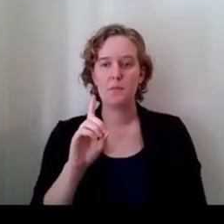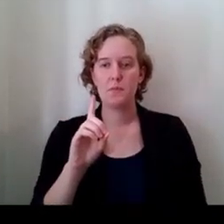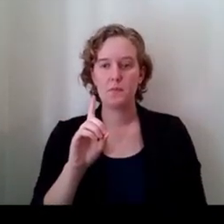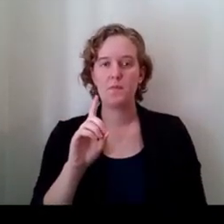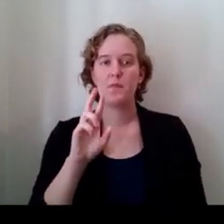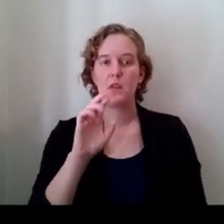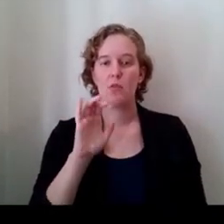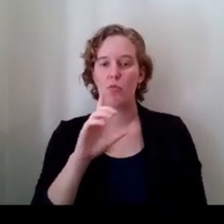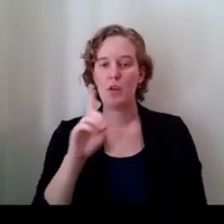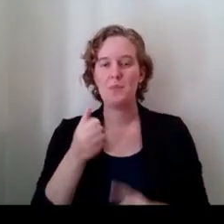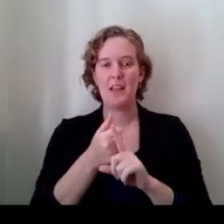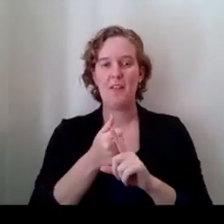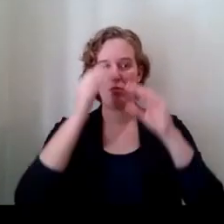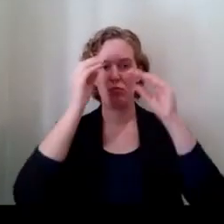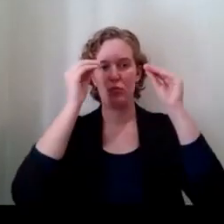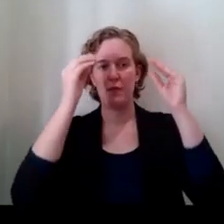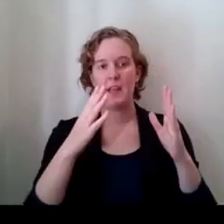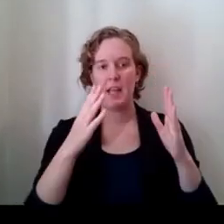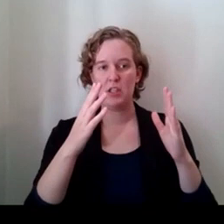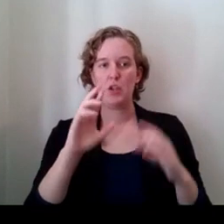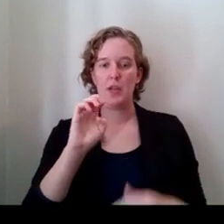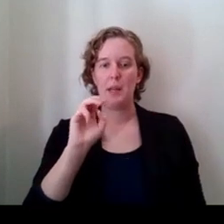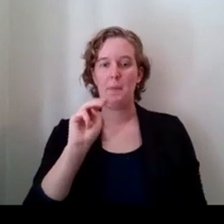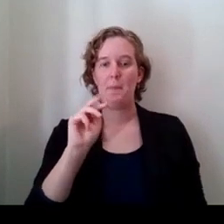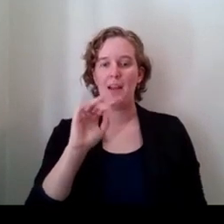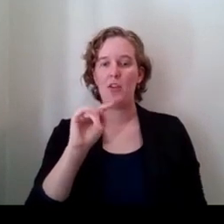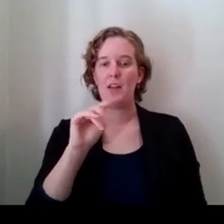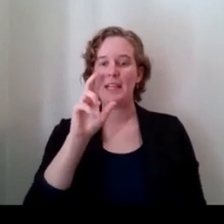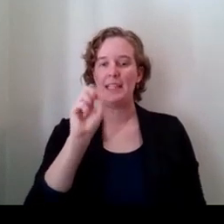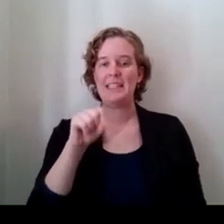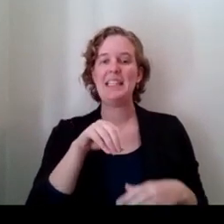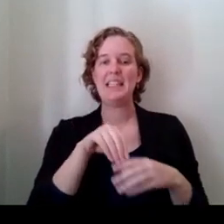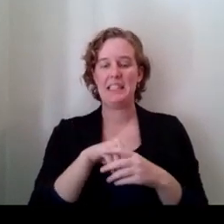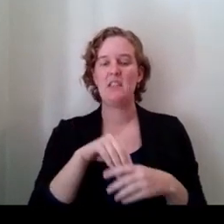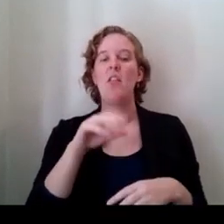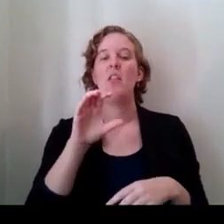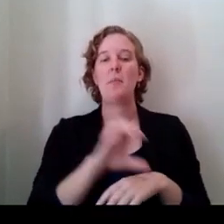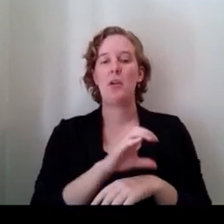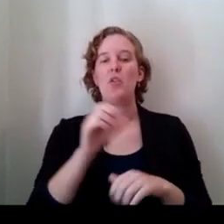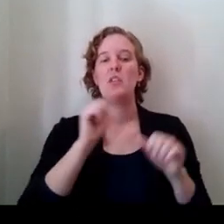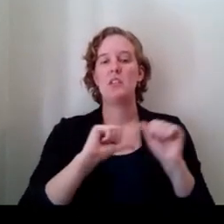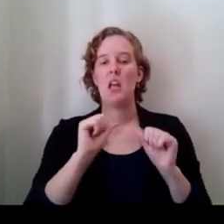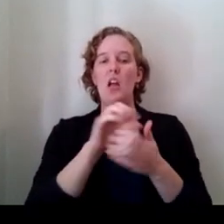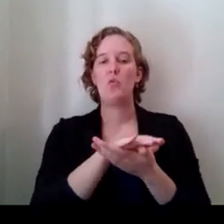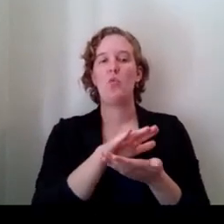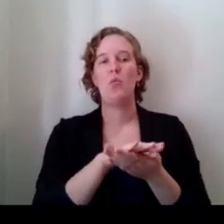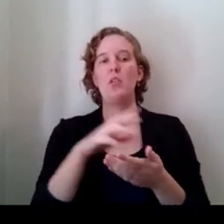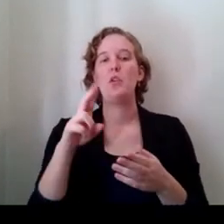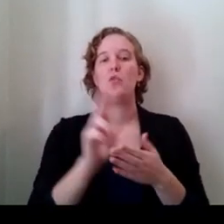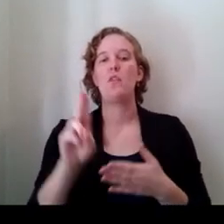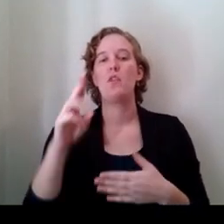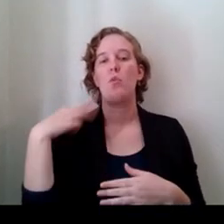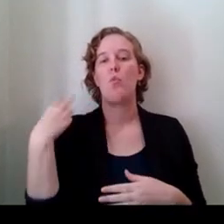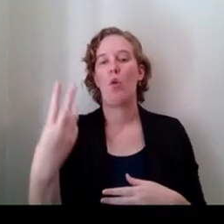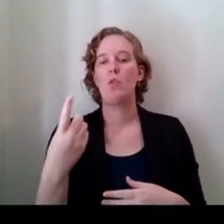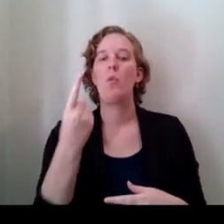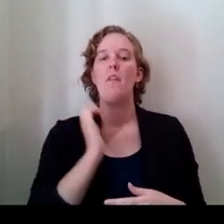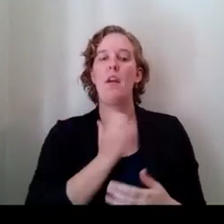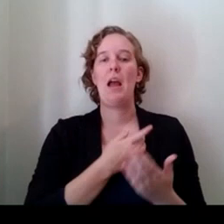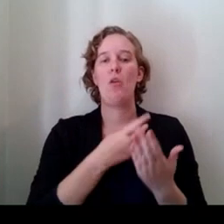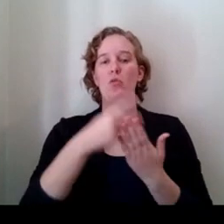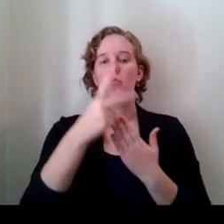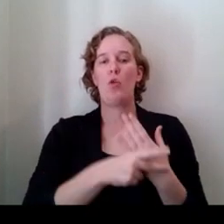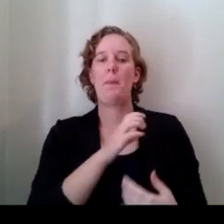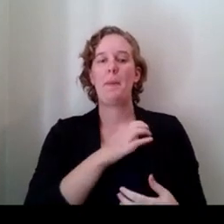Richard is Professor Emeritus in the Paul G. Allen School of Computer Science and Engineering at the University of Washington and is one of our program committee